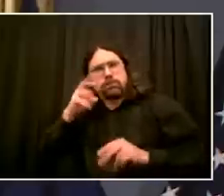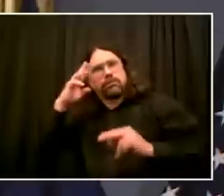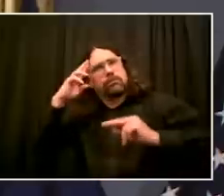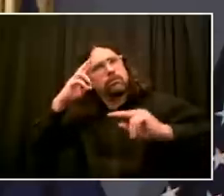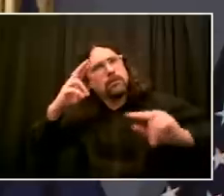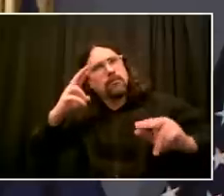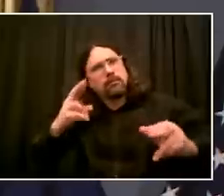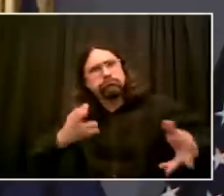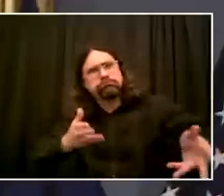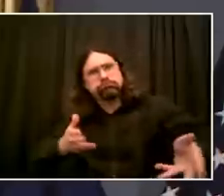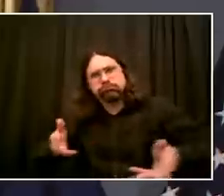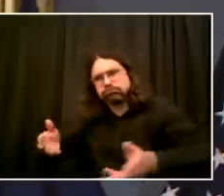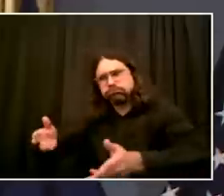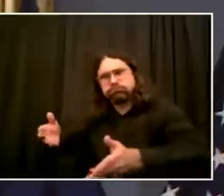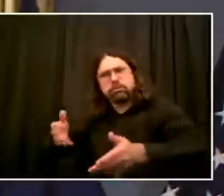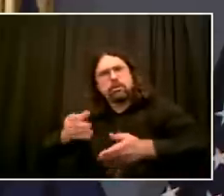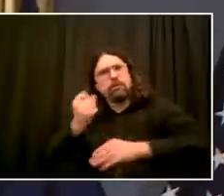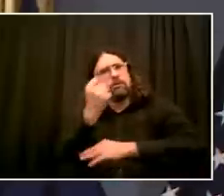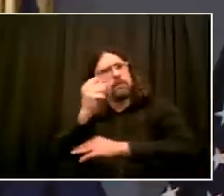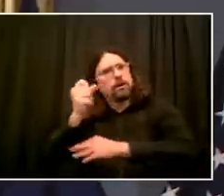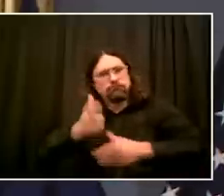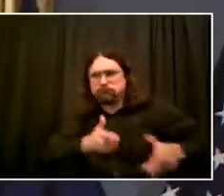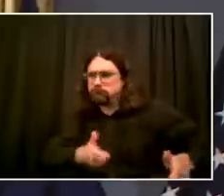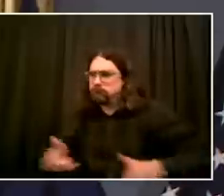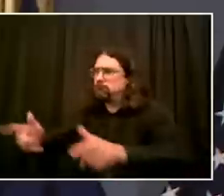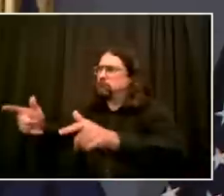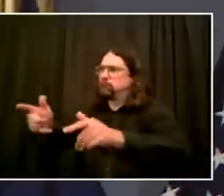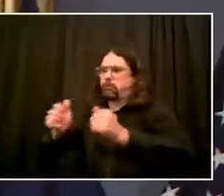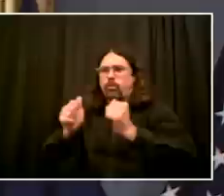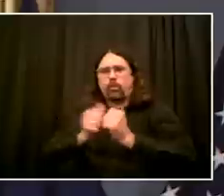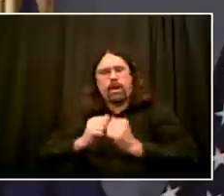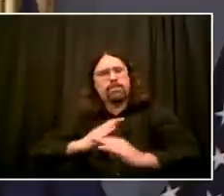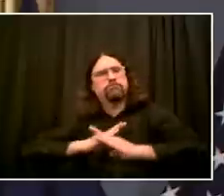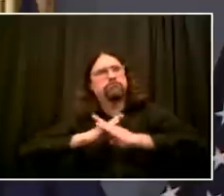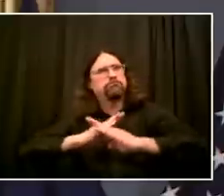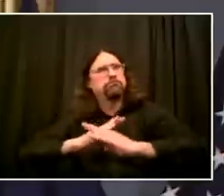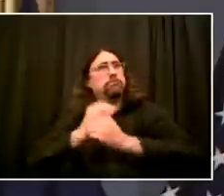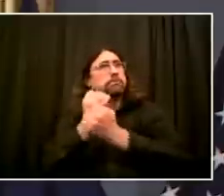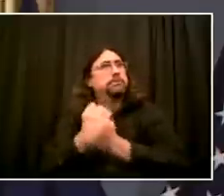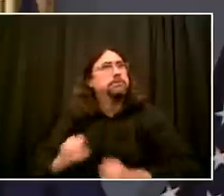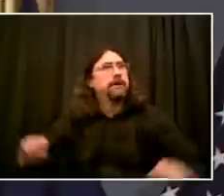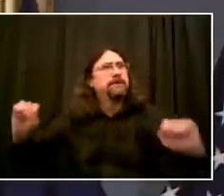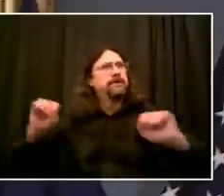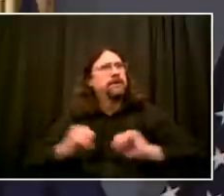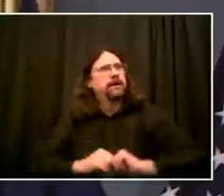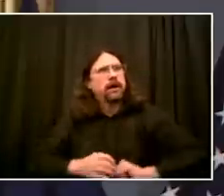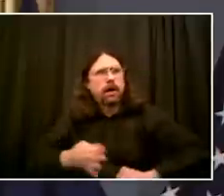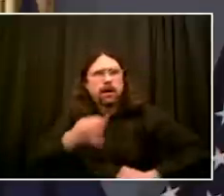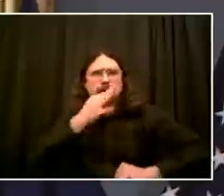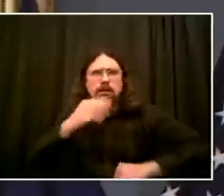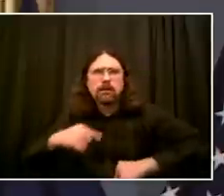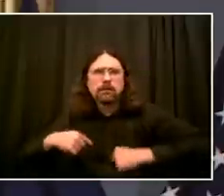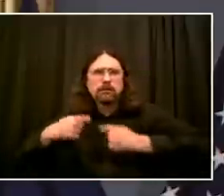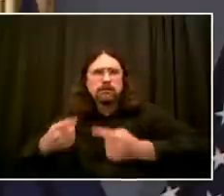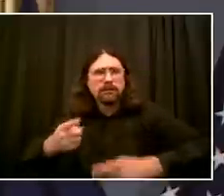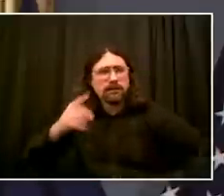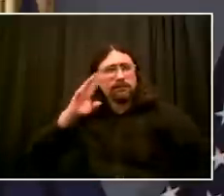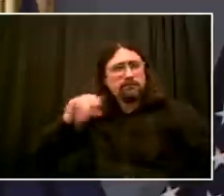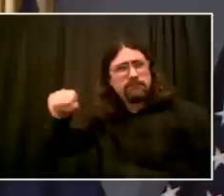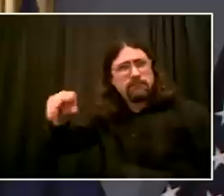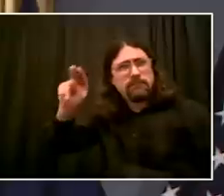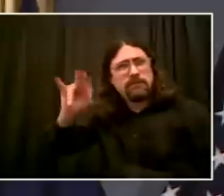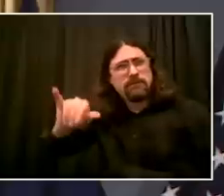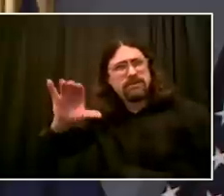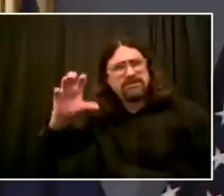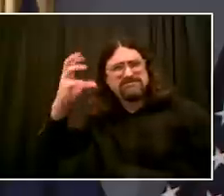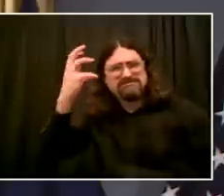this most complex of places to work things out, even if it's imperfectly. Last night was not perfect at all. We must do better. But